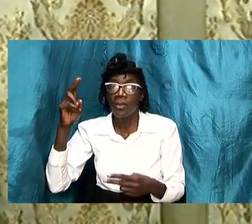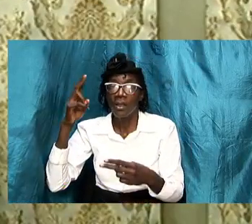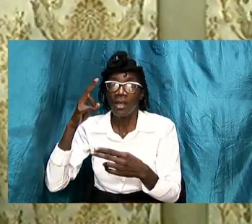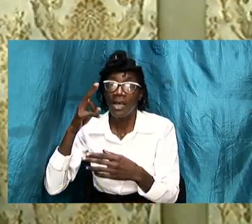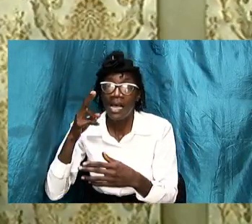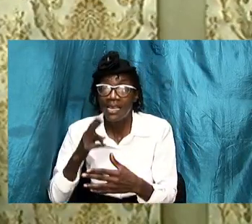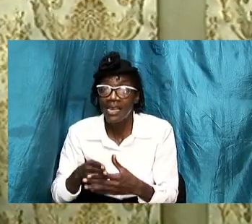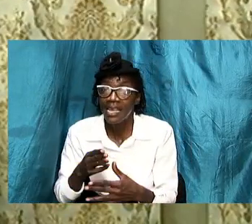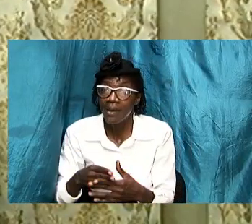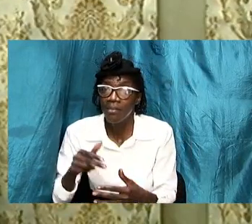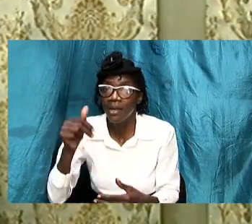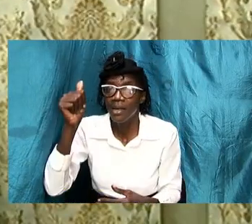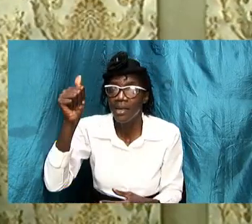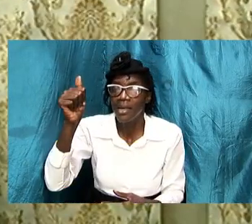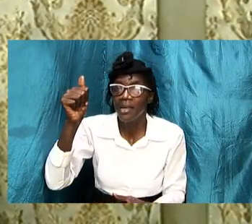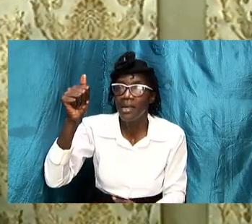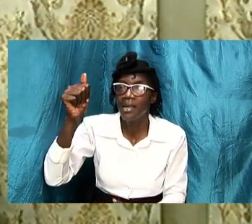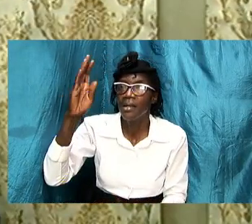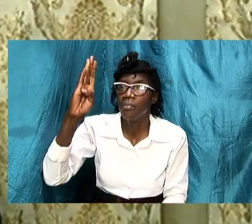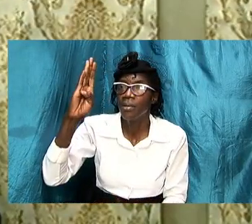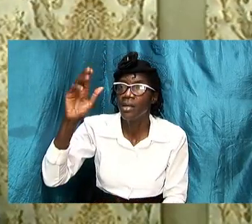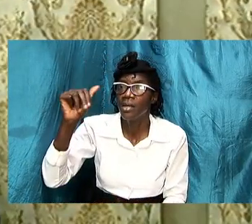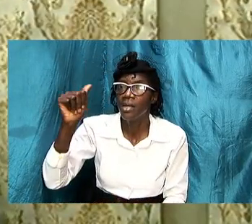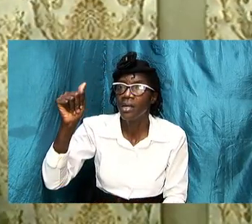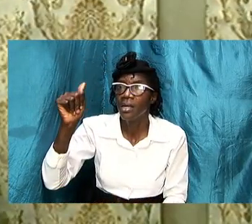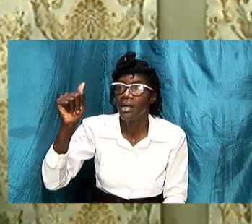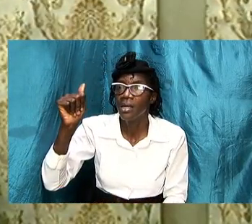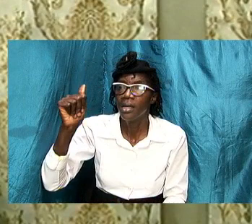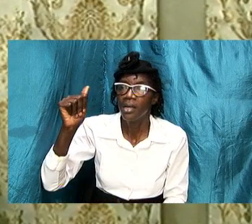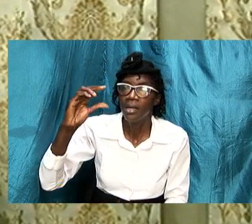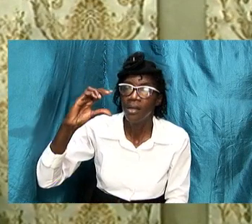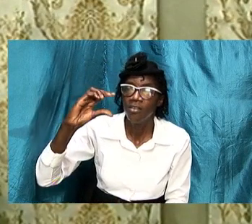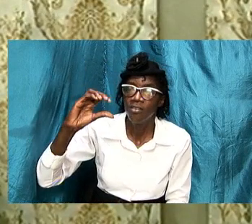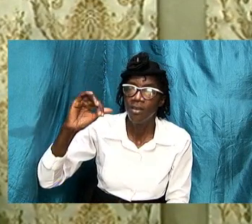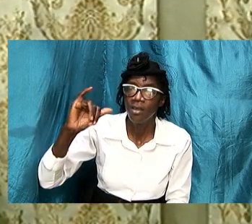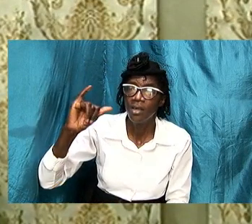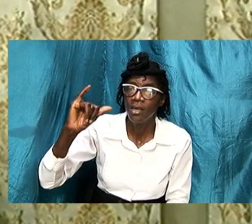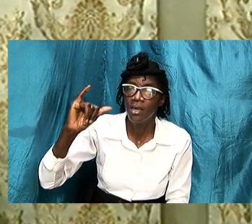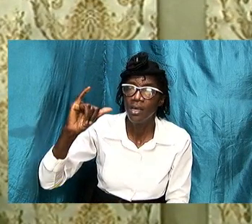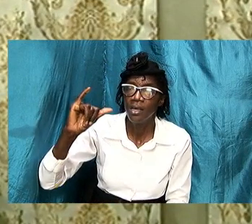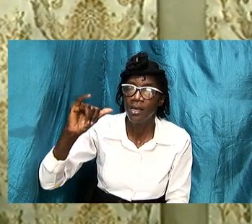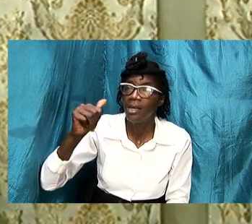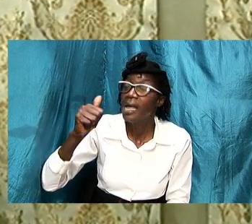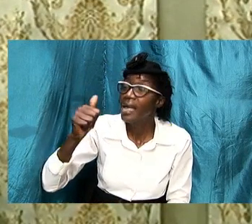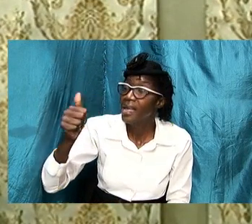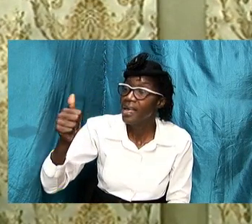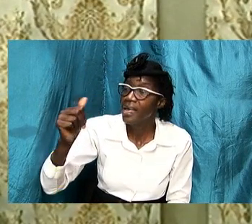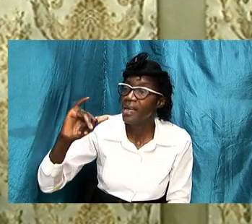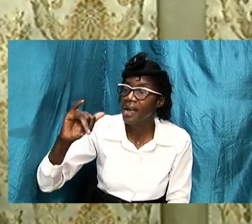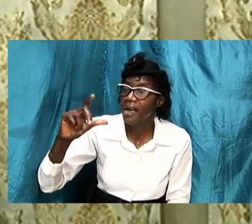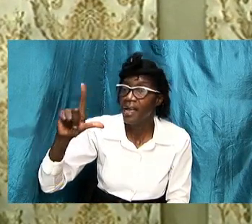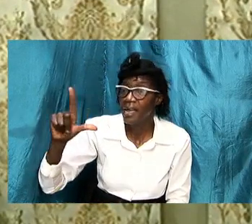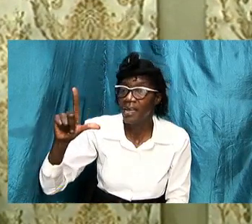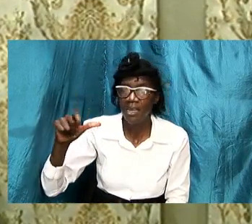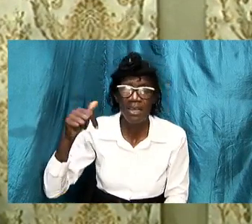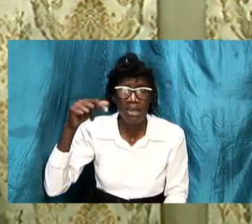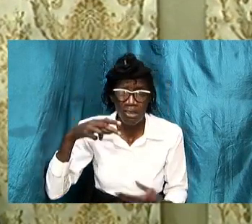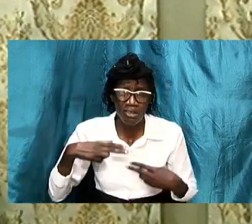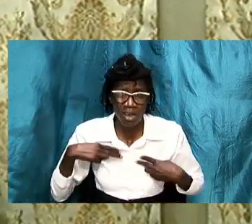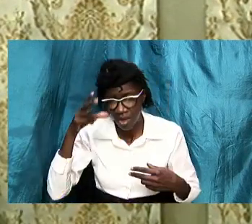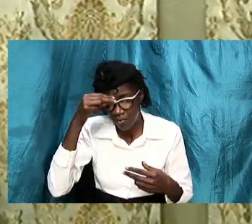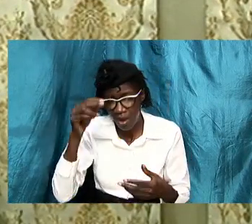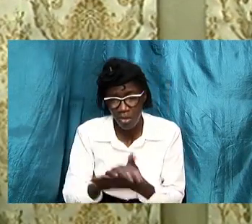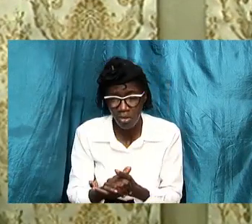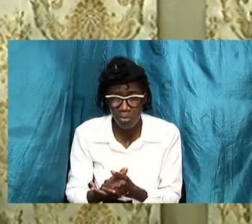a precious lady and she's nevertheless had a husband who was rough and coarse and david was